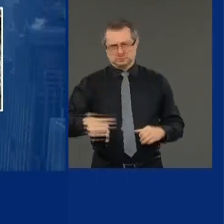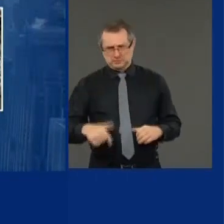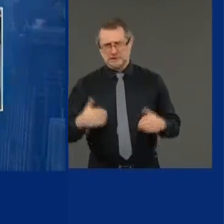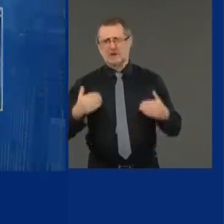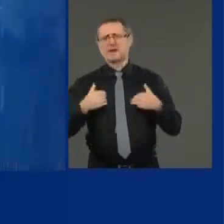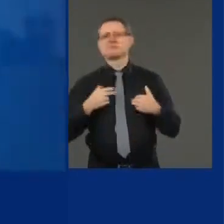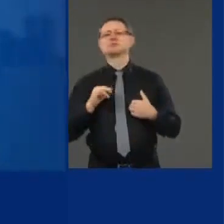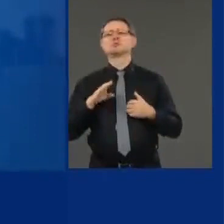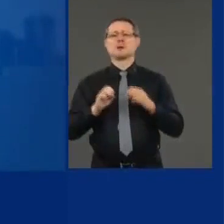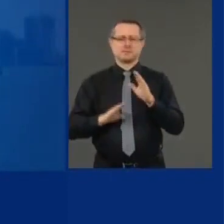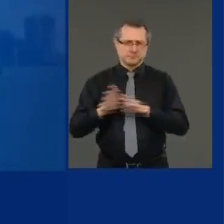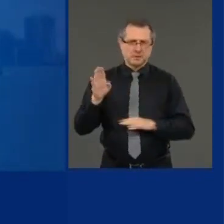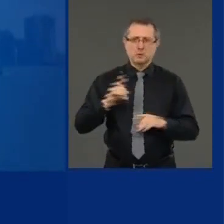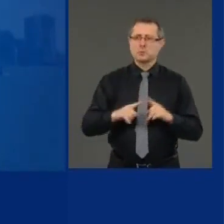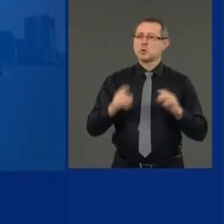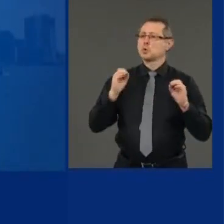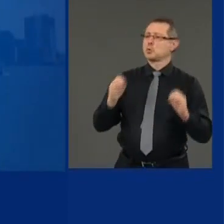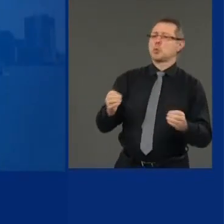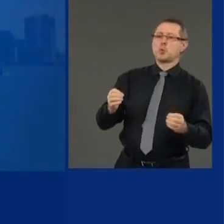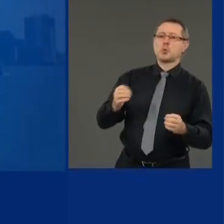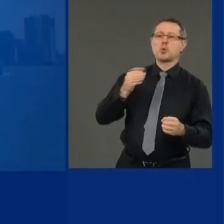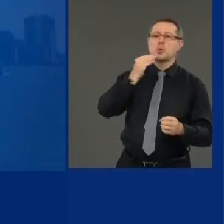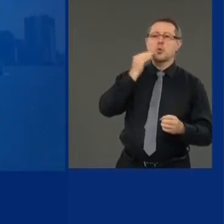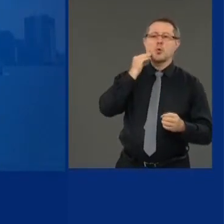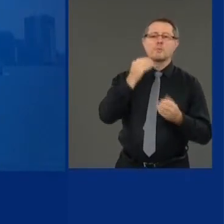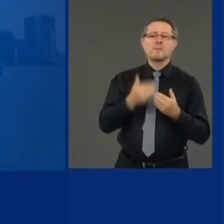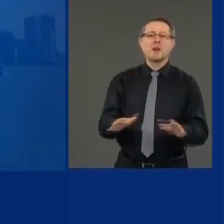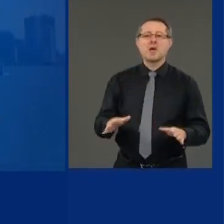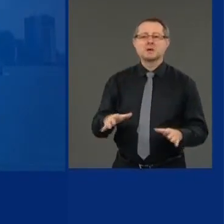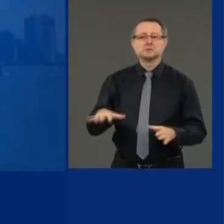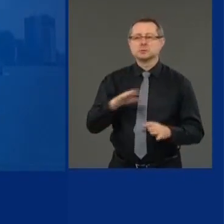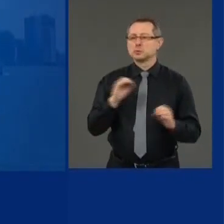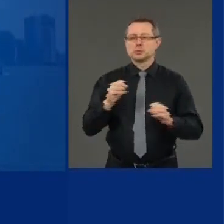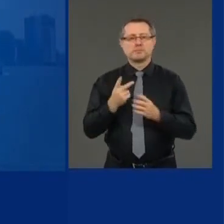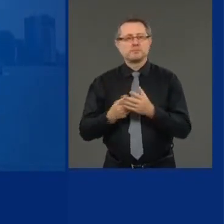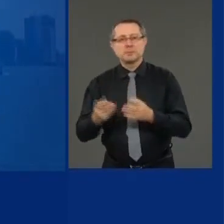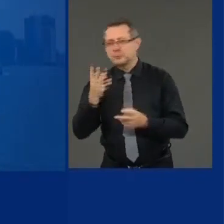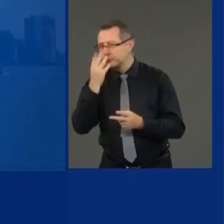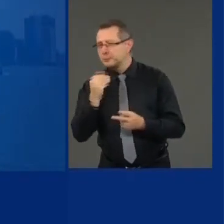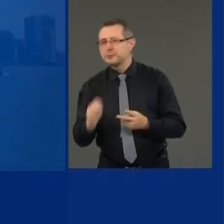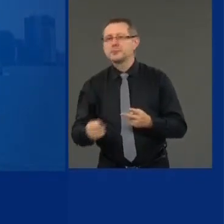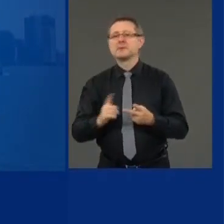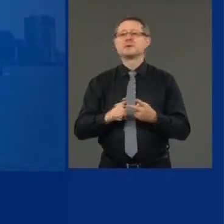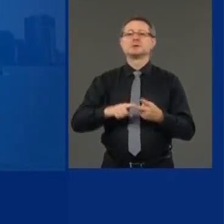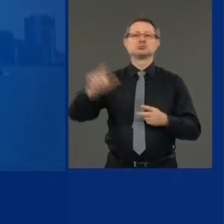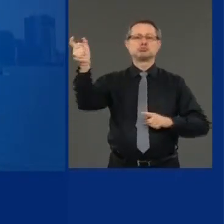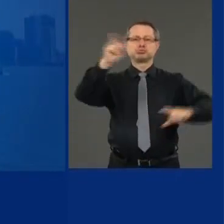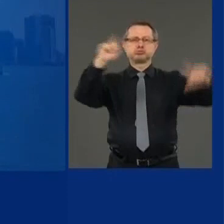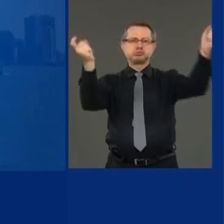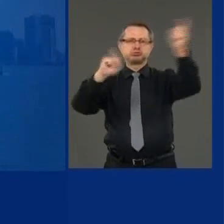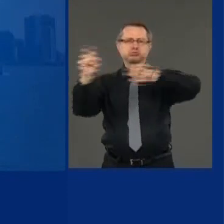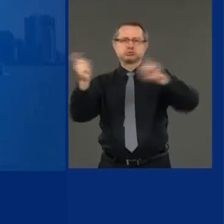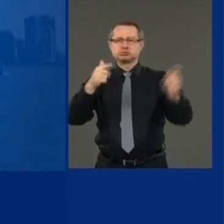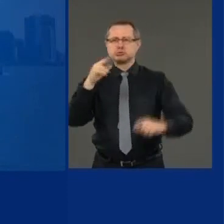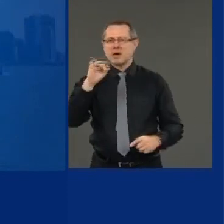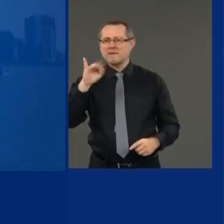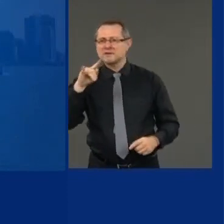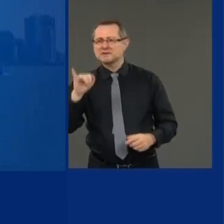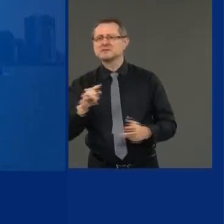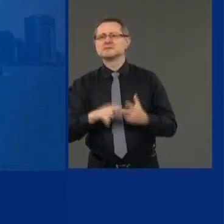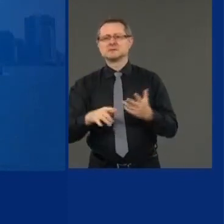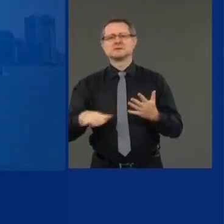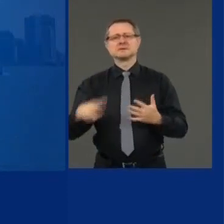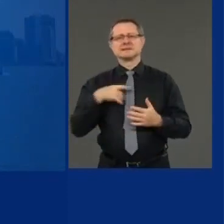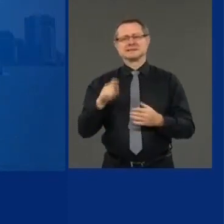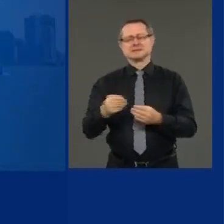the graffiti. Uh, so we have work to do here in New York. Long term for New York City, we will need a